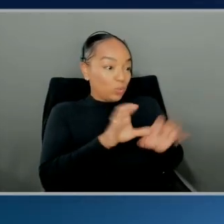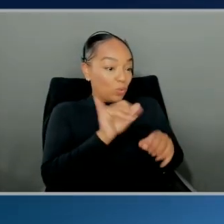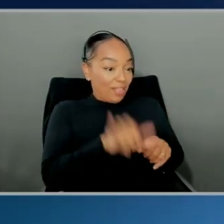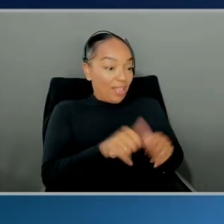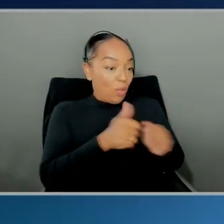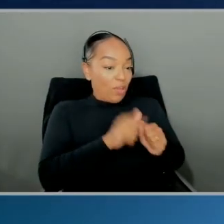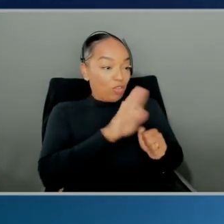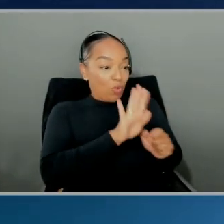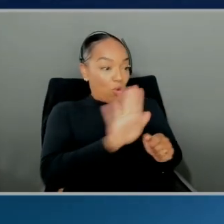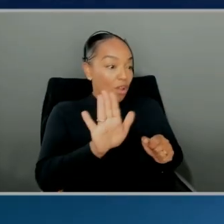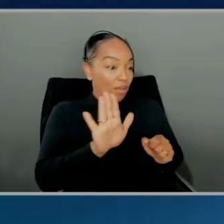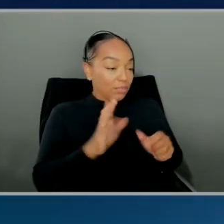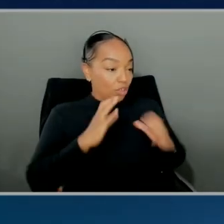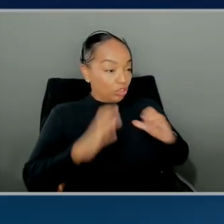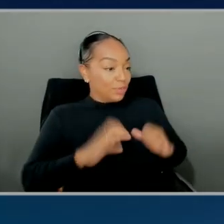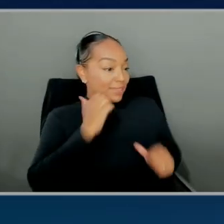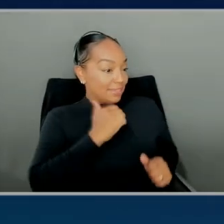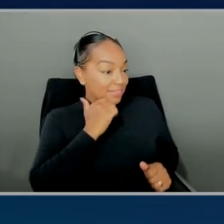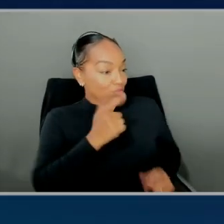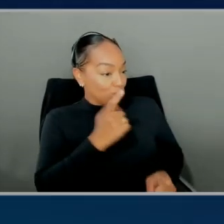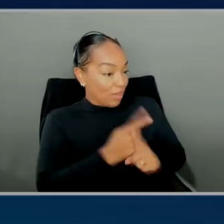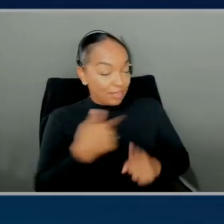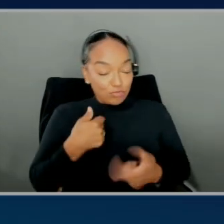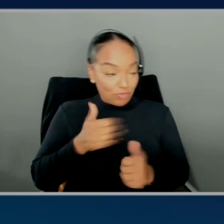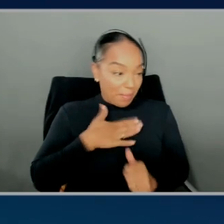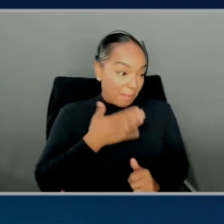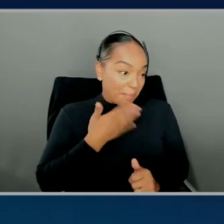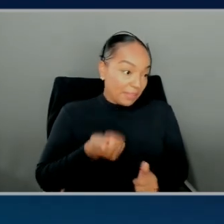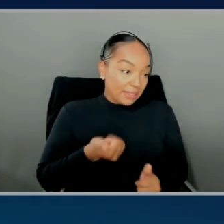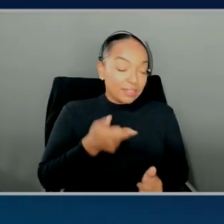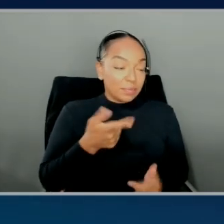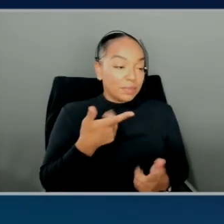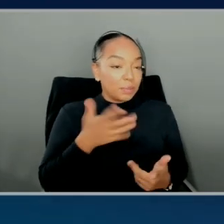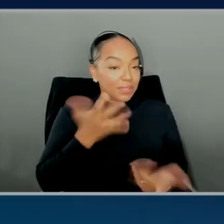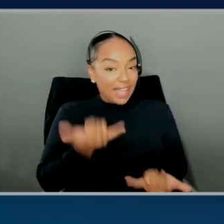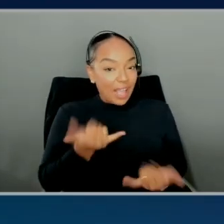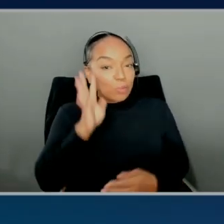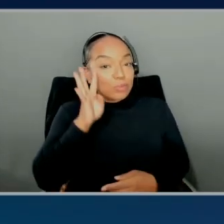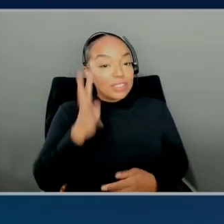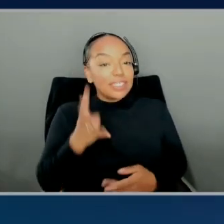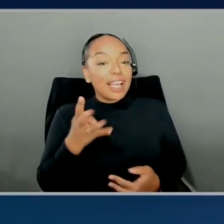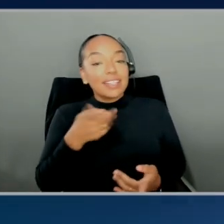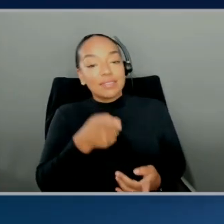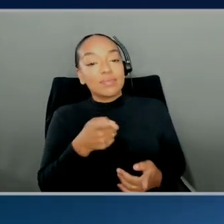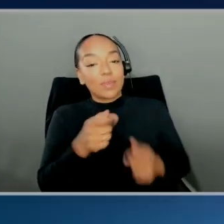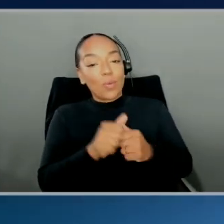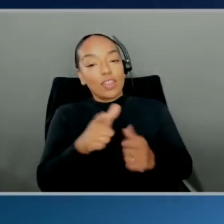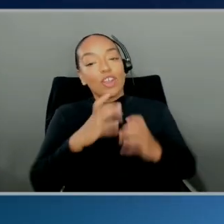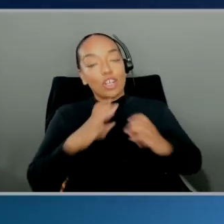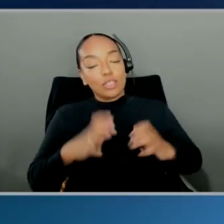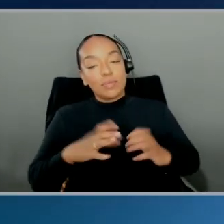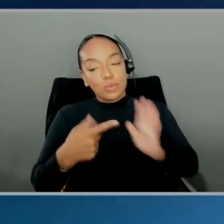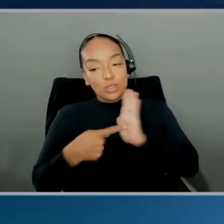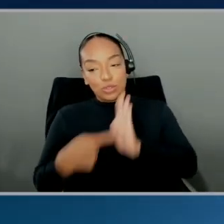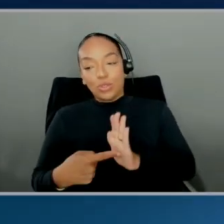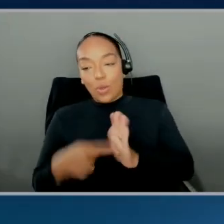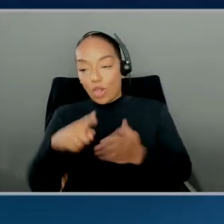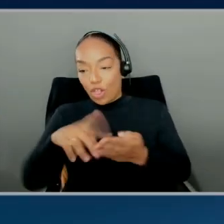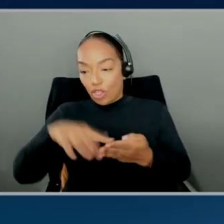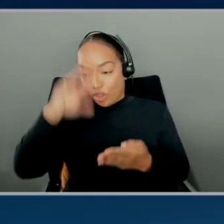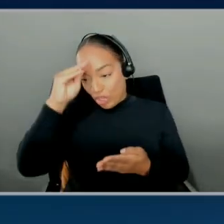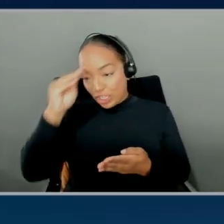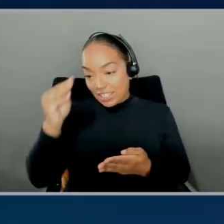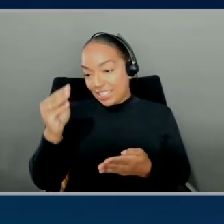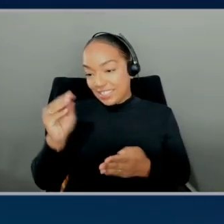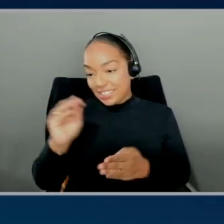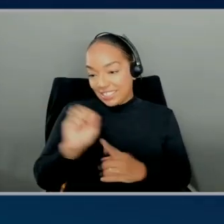best. Okay. So let's pretend like we're working with a customer and jump into the game. I love it. Let's go ahead and get right in. And we're going to walk through a learning scenario that is how